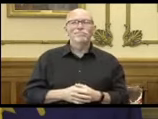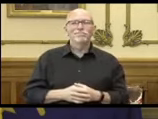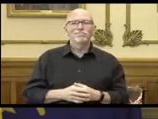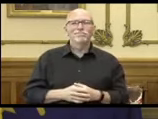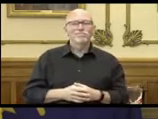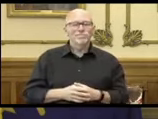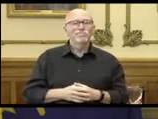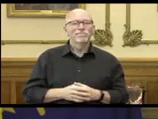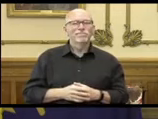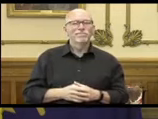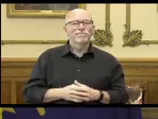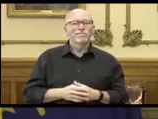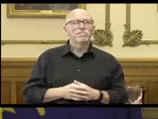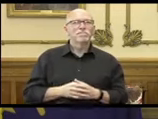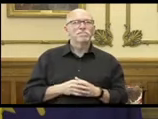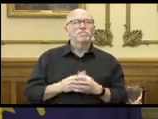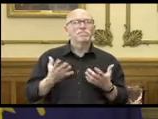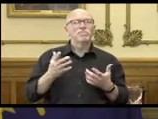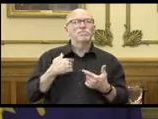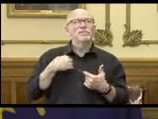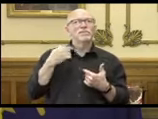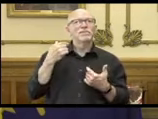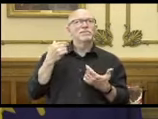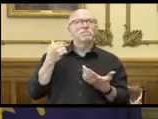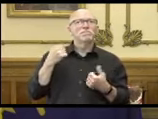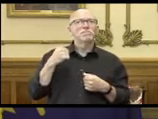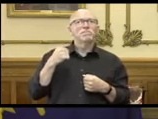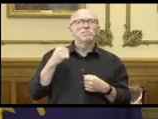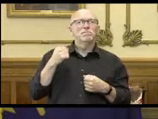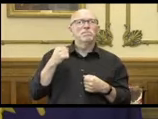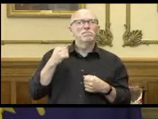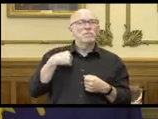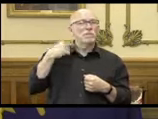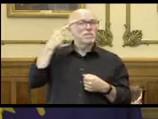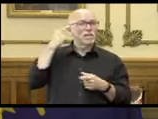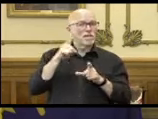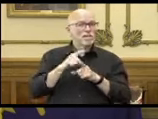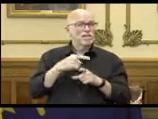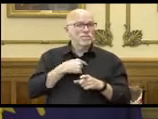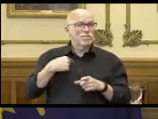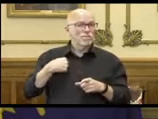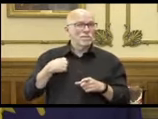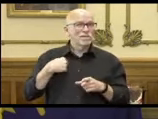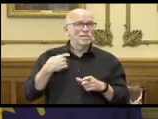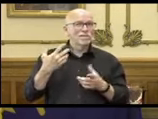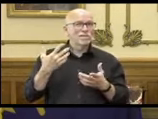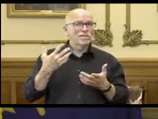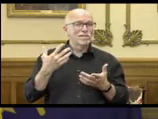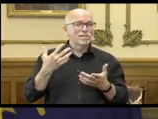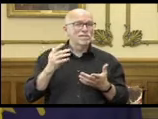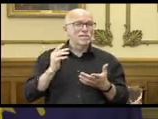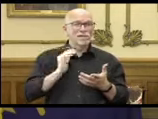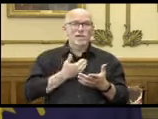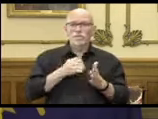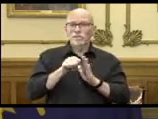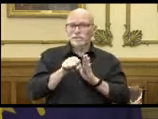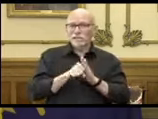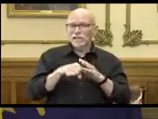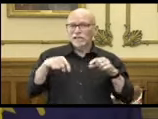And can only think that as we, our state,